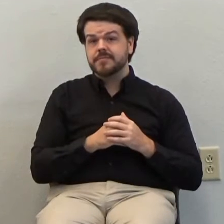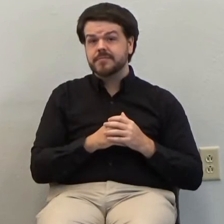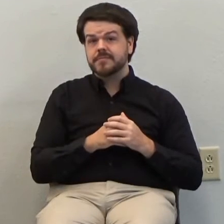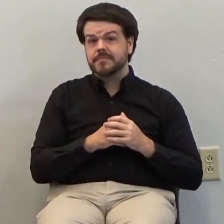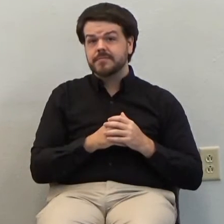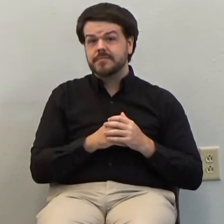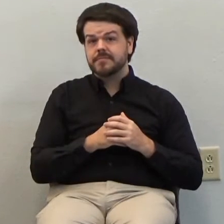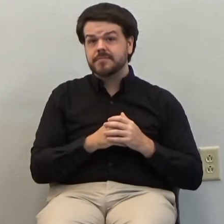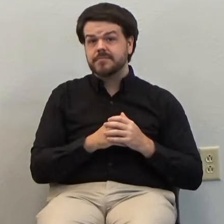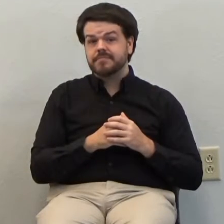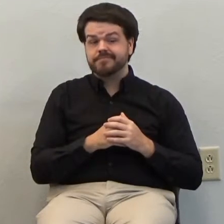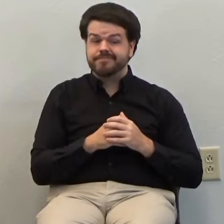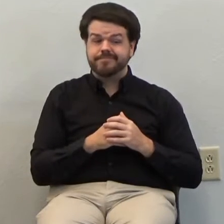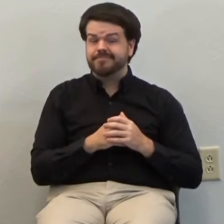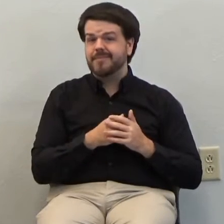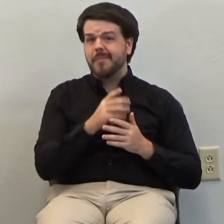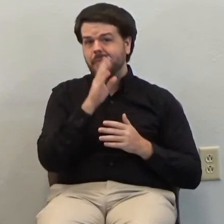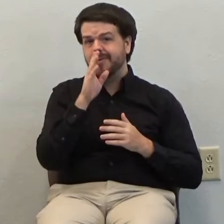it would not go well.